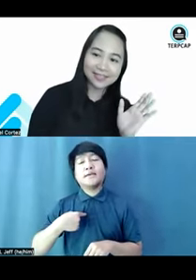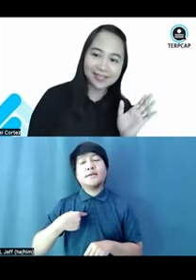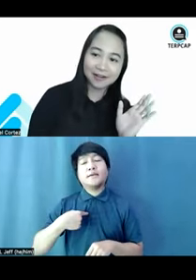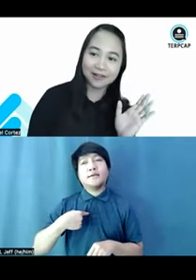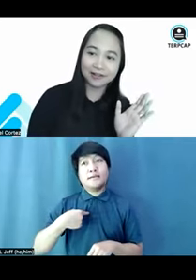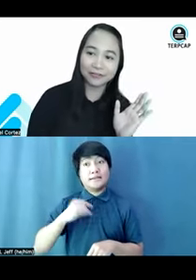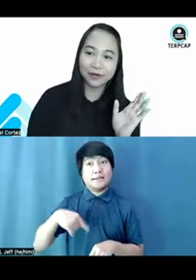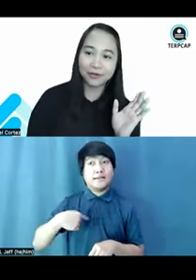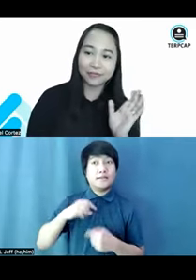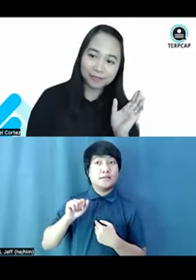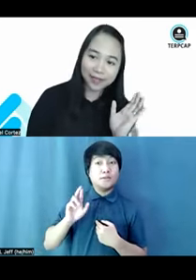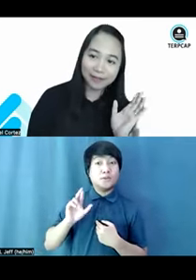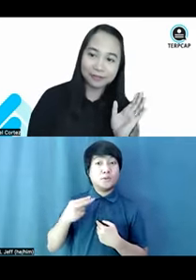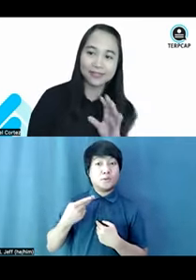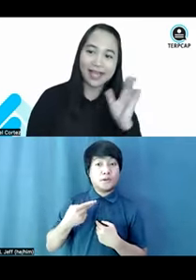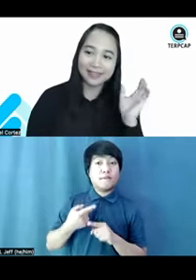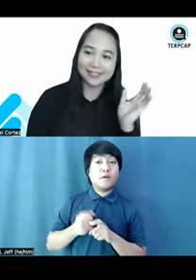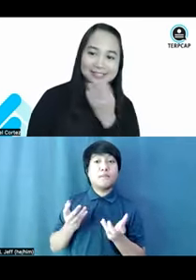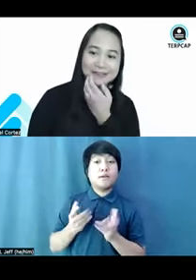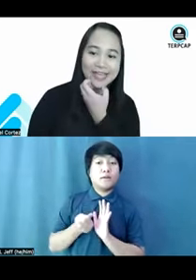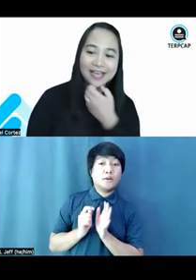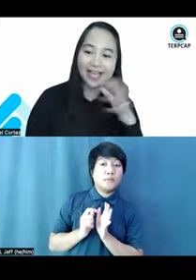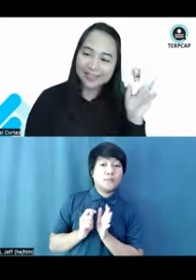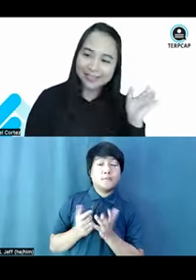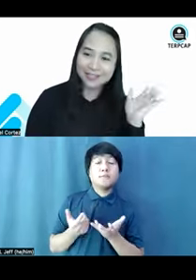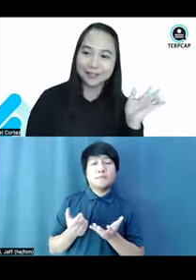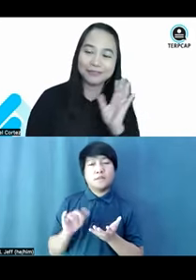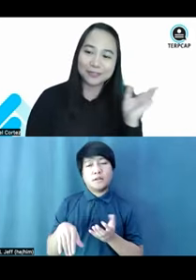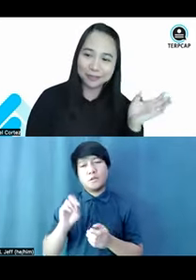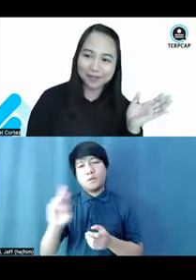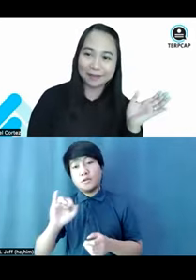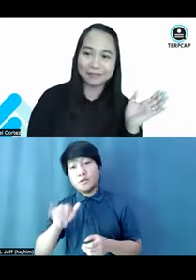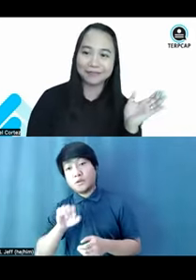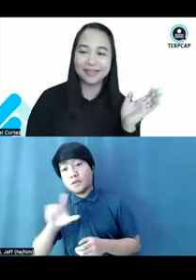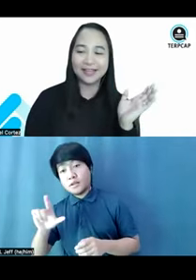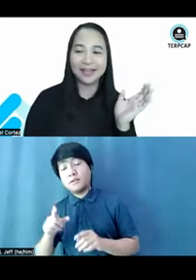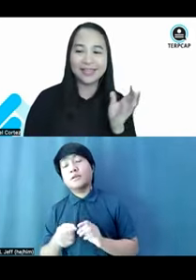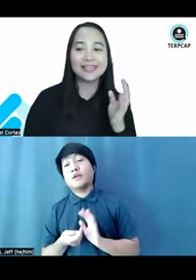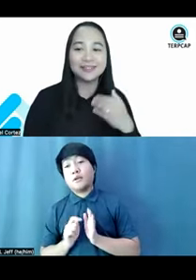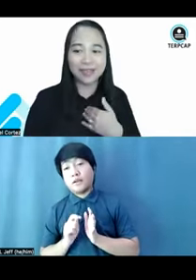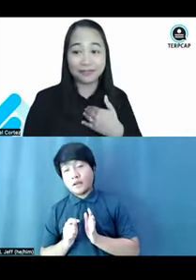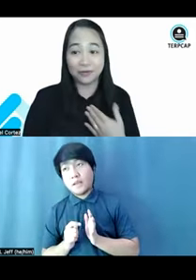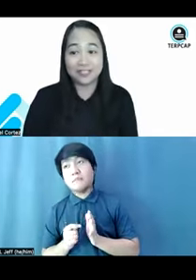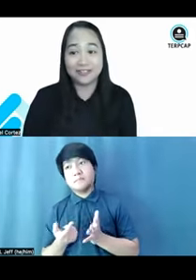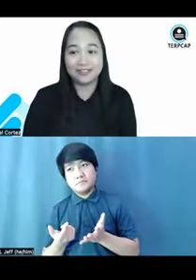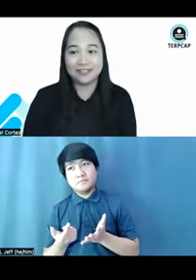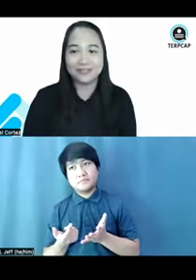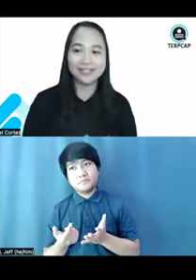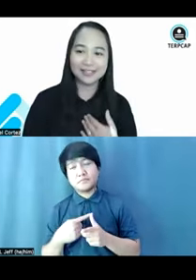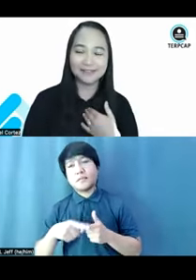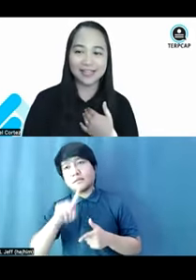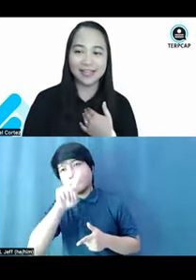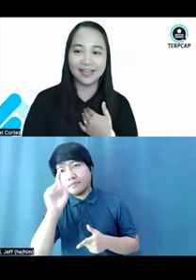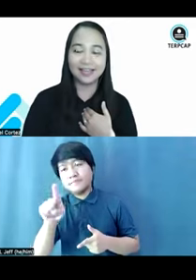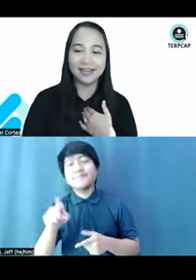this is Sarah from TerpCap, or hi, this is, sorry. Hi, this is Jael from TerpCap. Yes, I do have a question. So,